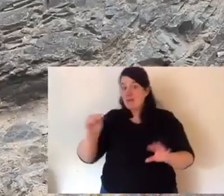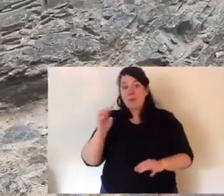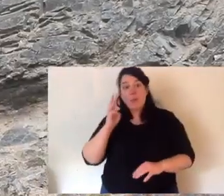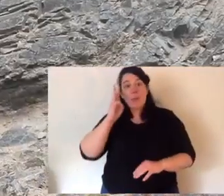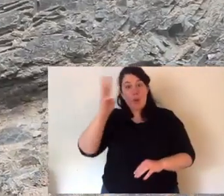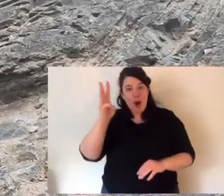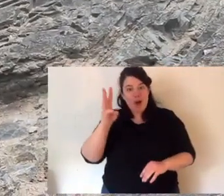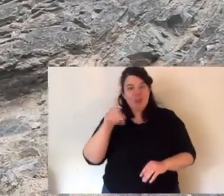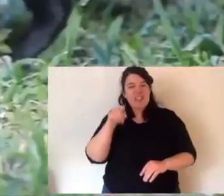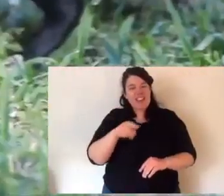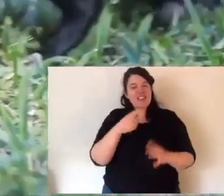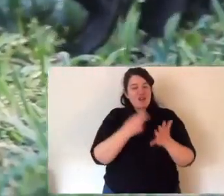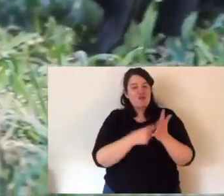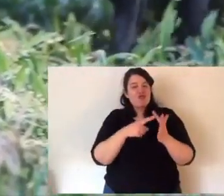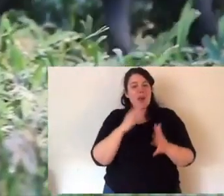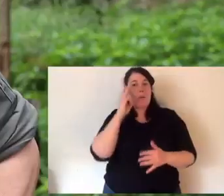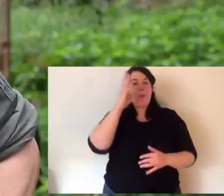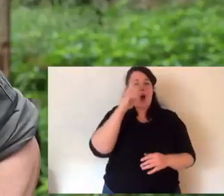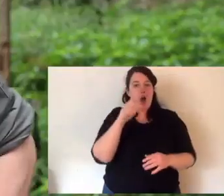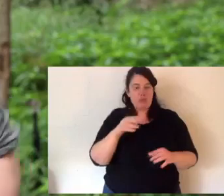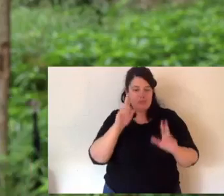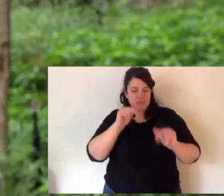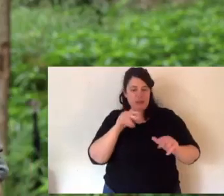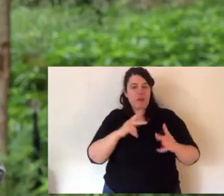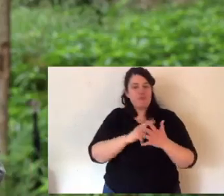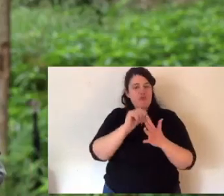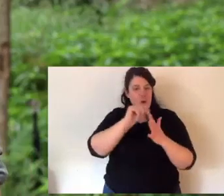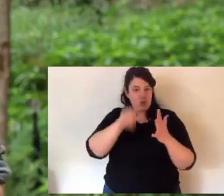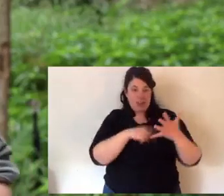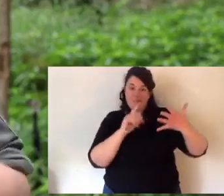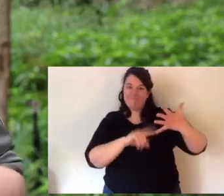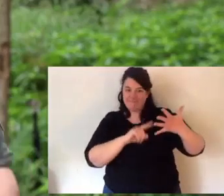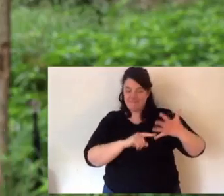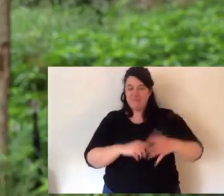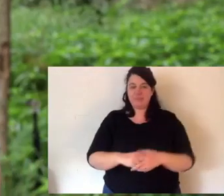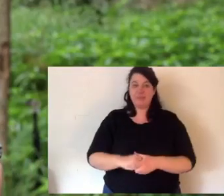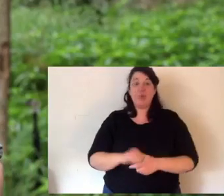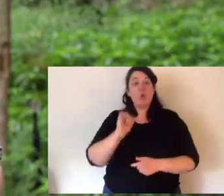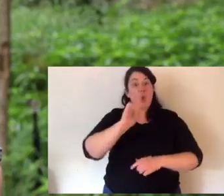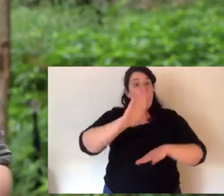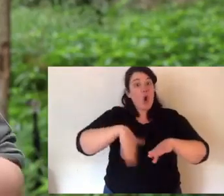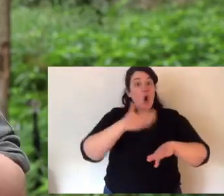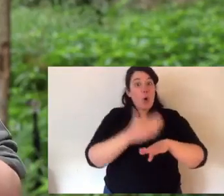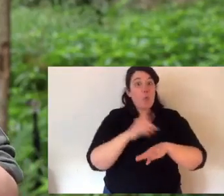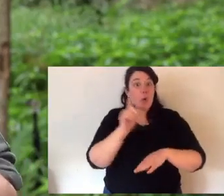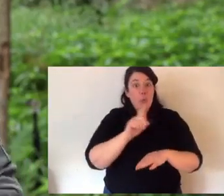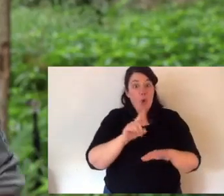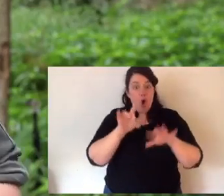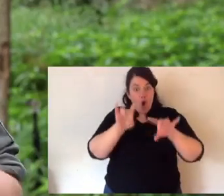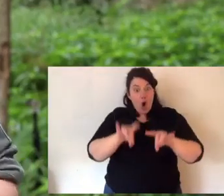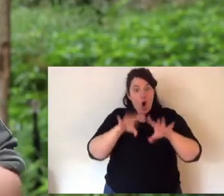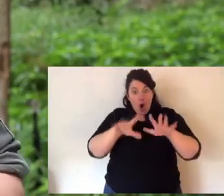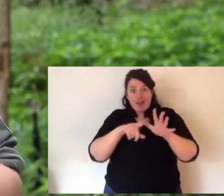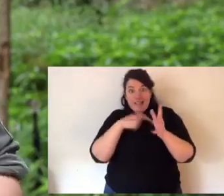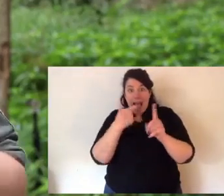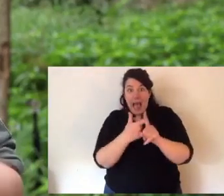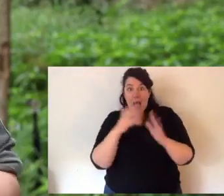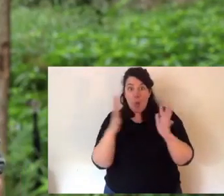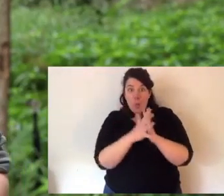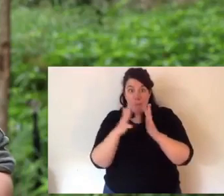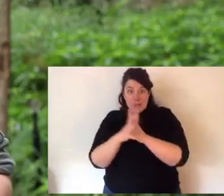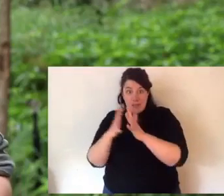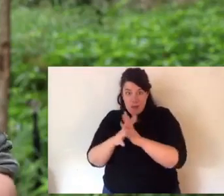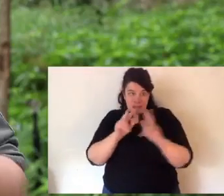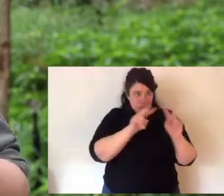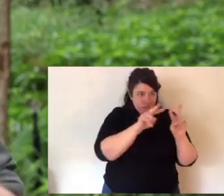is the Rewild the Barringtons project. Your homework for today is to go to the Aussie Ark